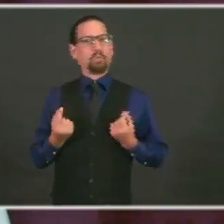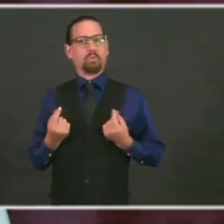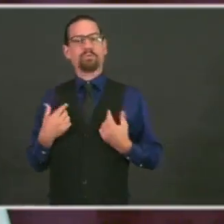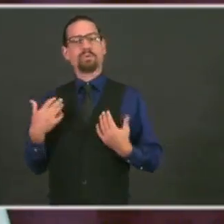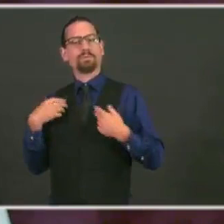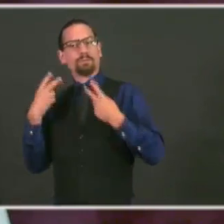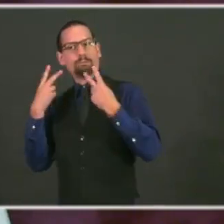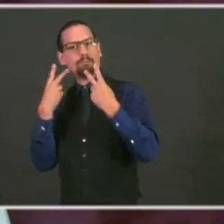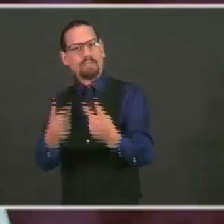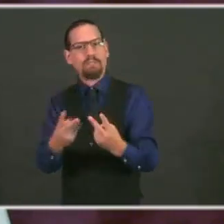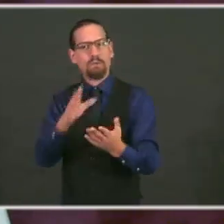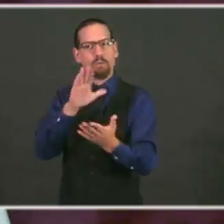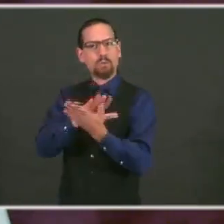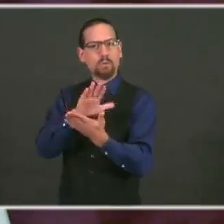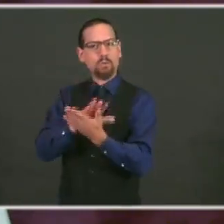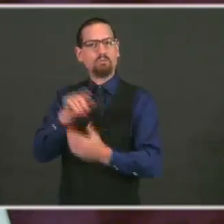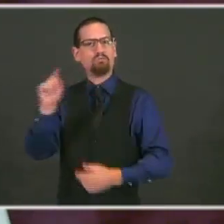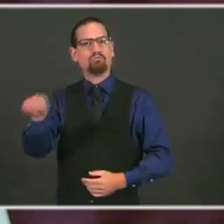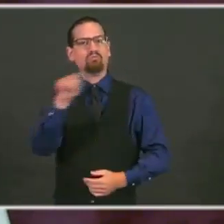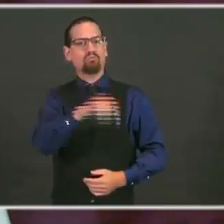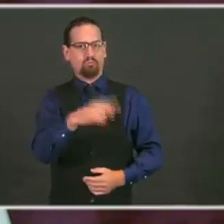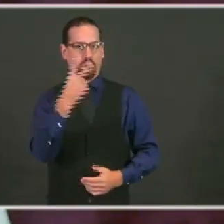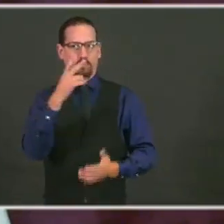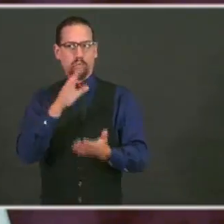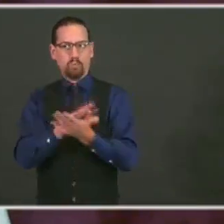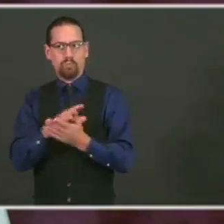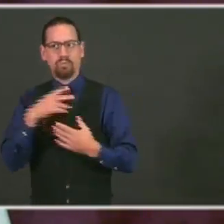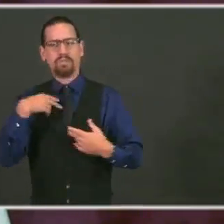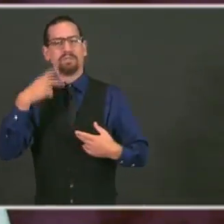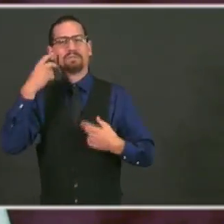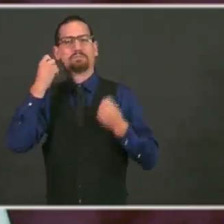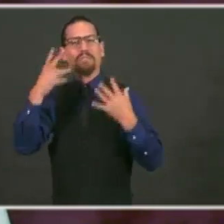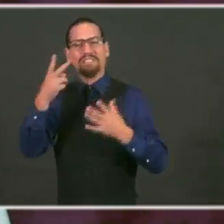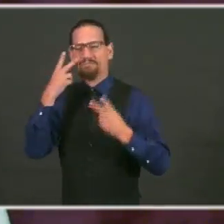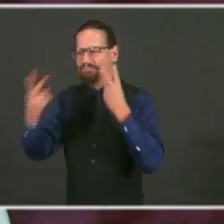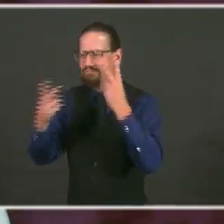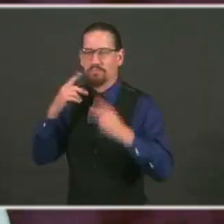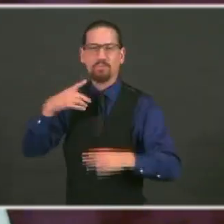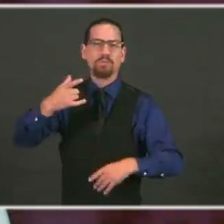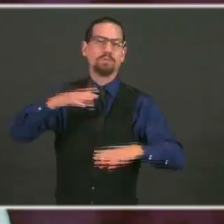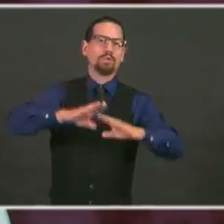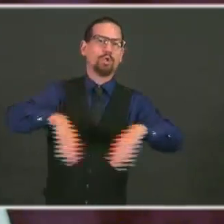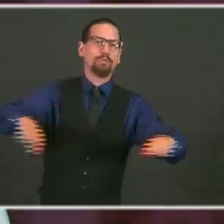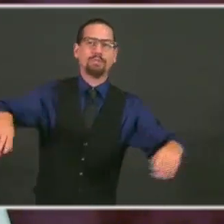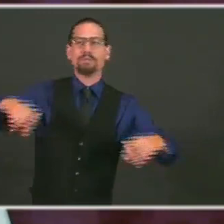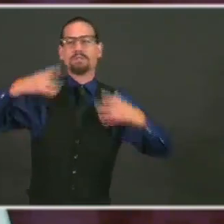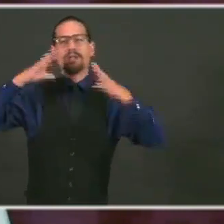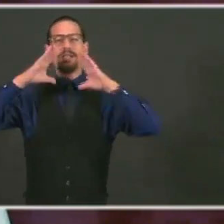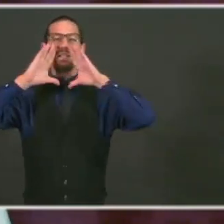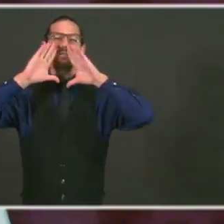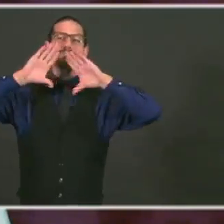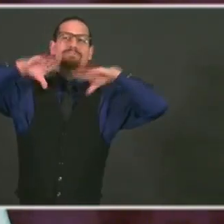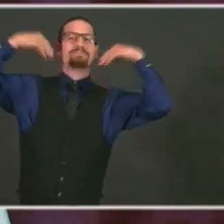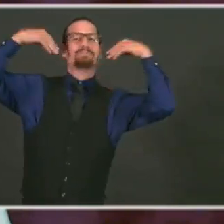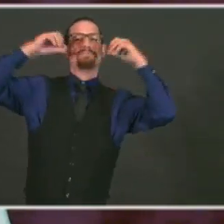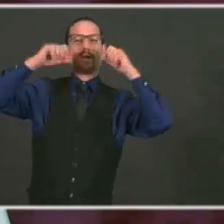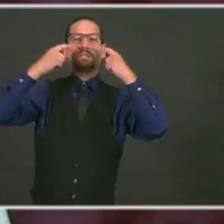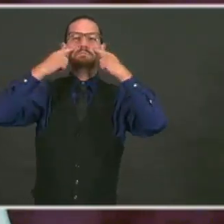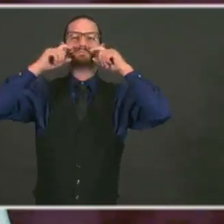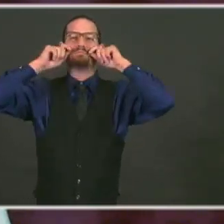a couple of schools and see how happy and excited these kids were to get back to school. And I spent the rest of the day talking to